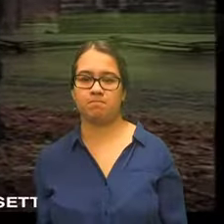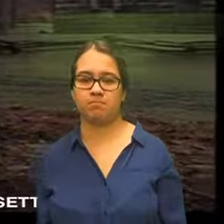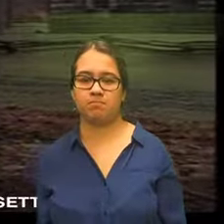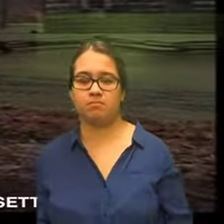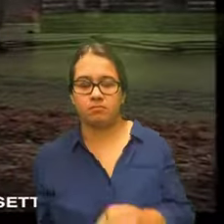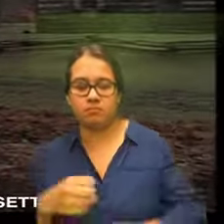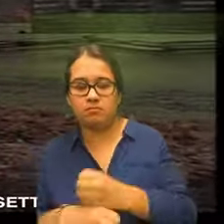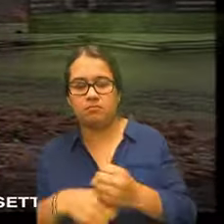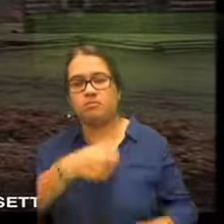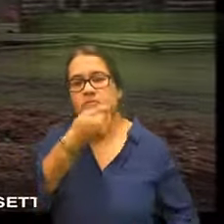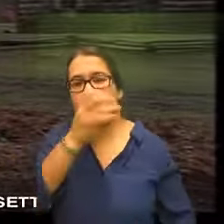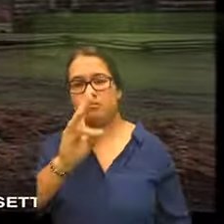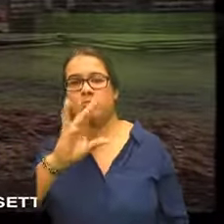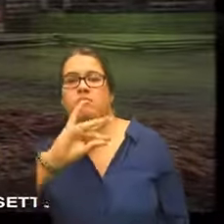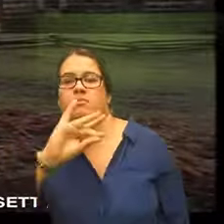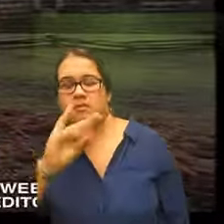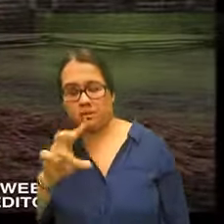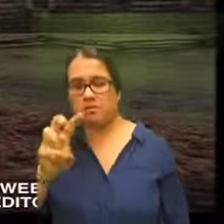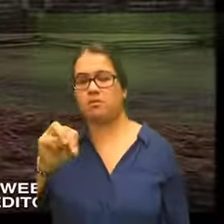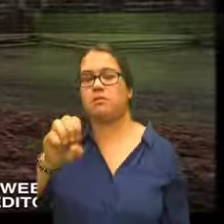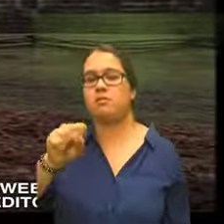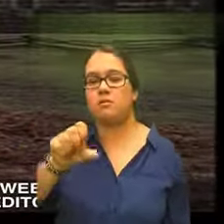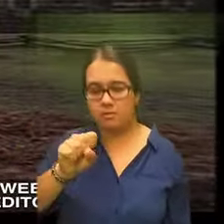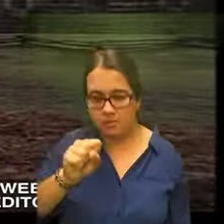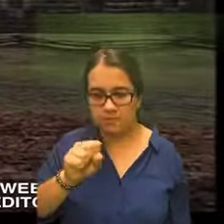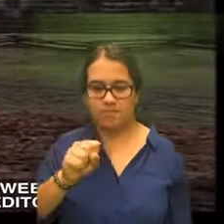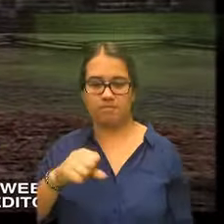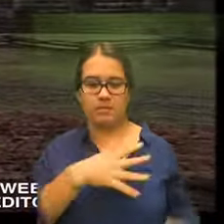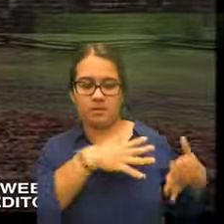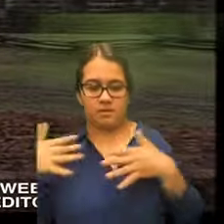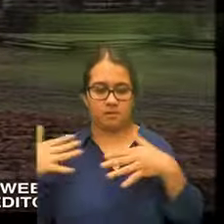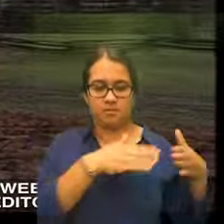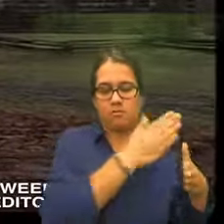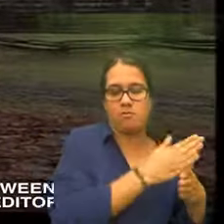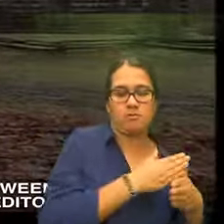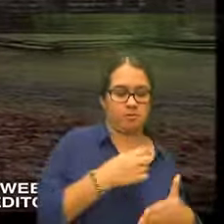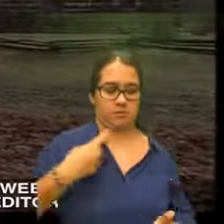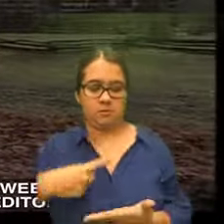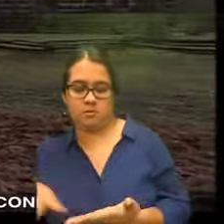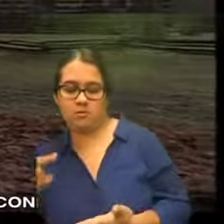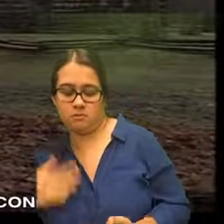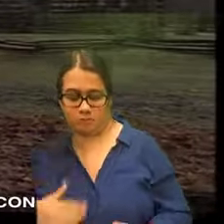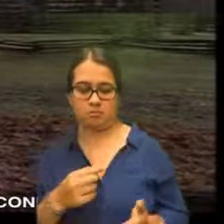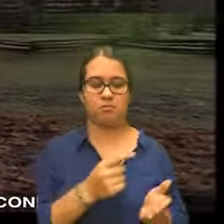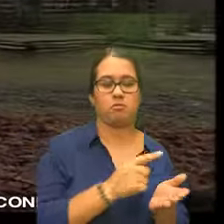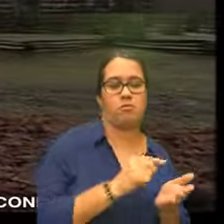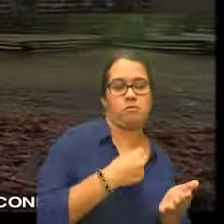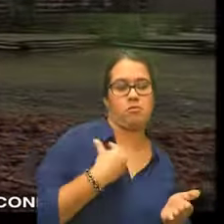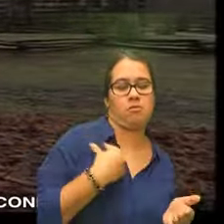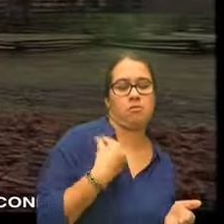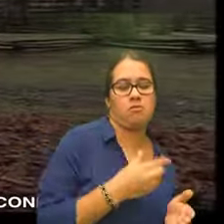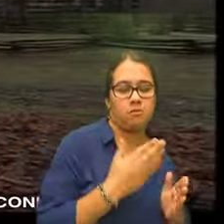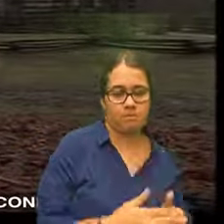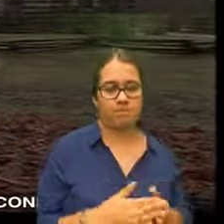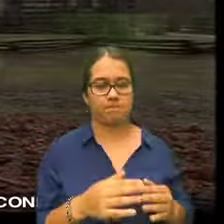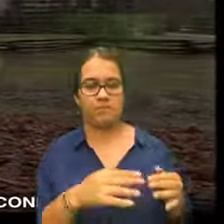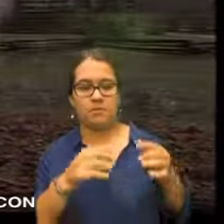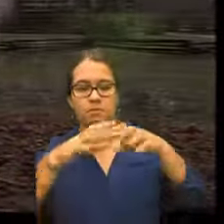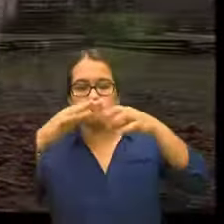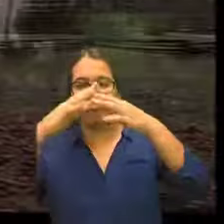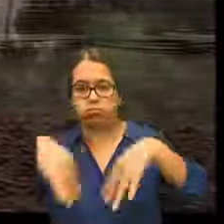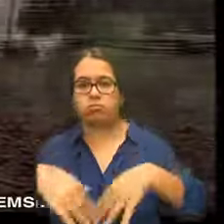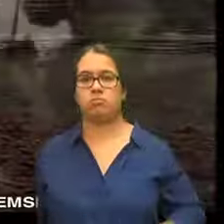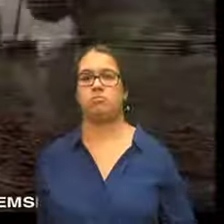in 1786 in Massachusetts the antagonism between the debtors and creditors breaks out into open conflict